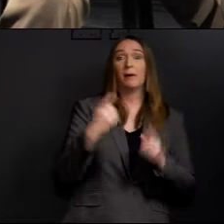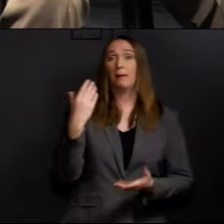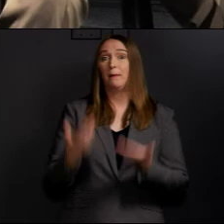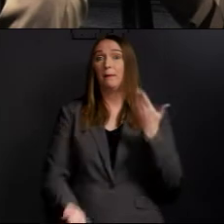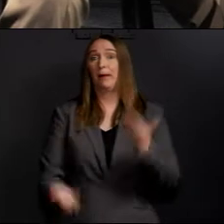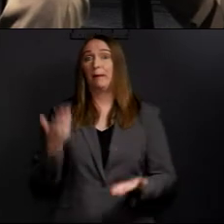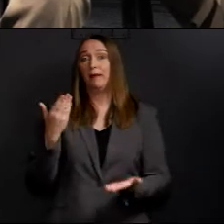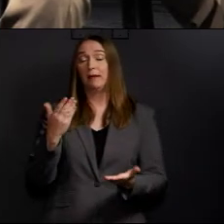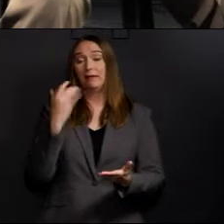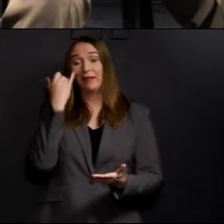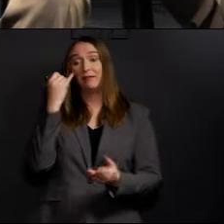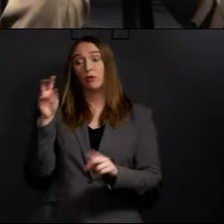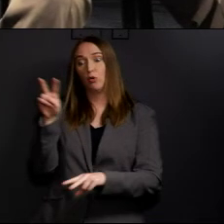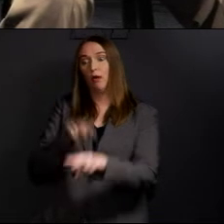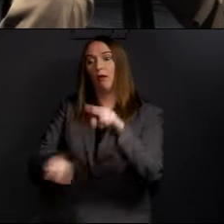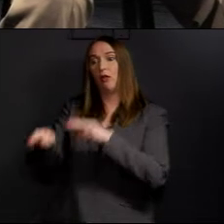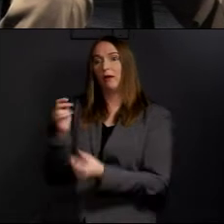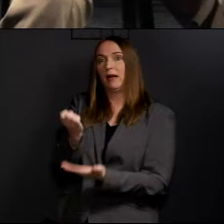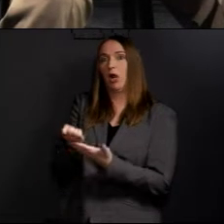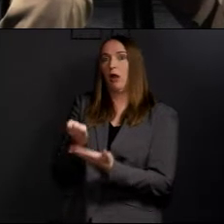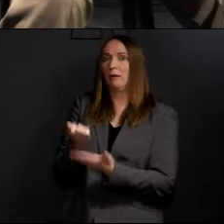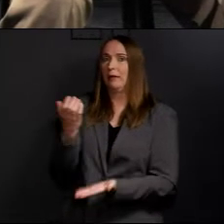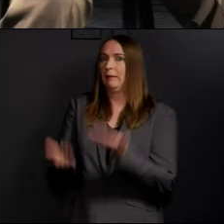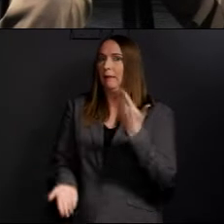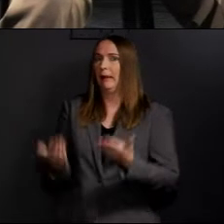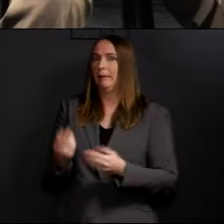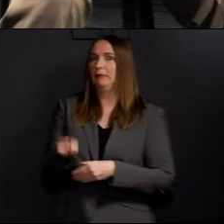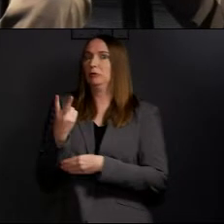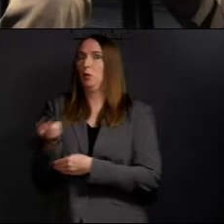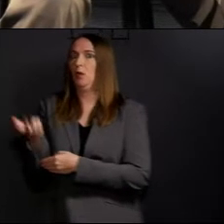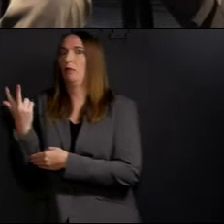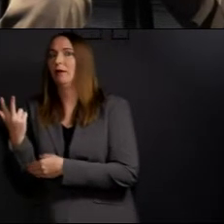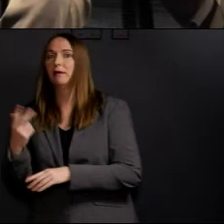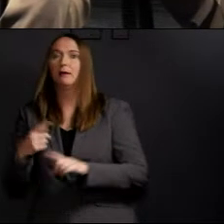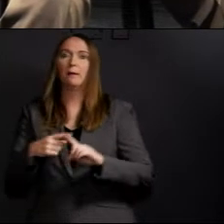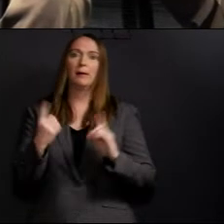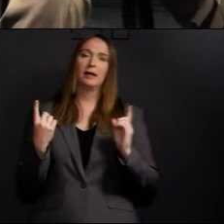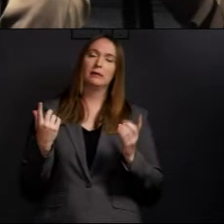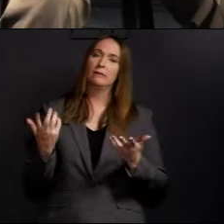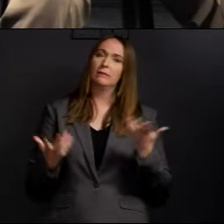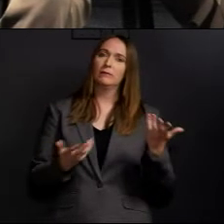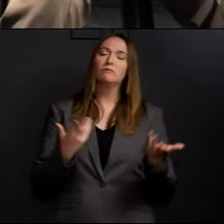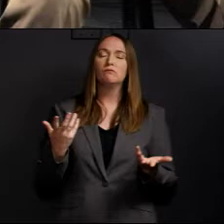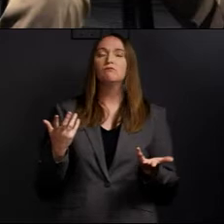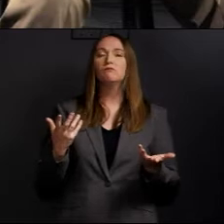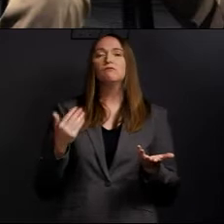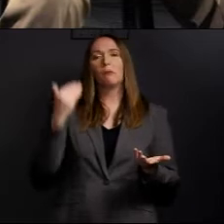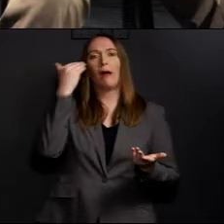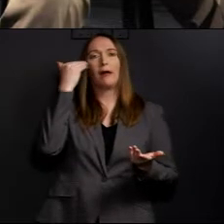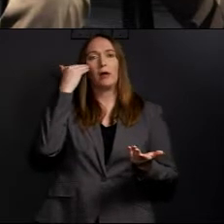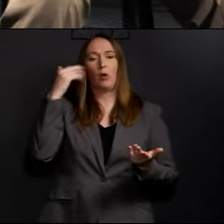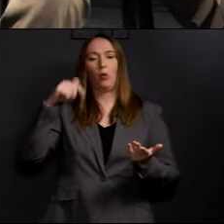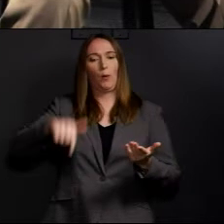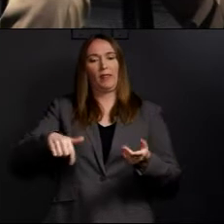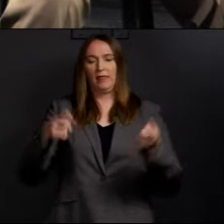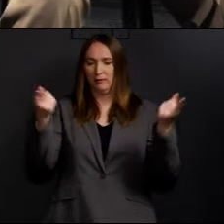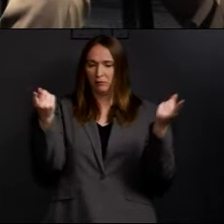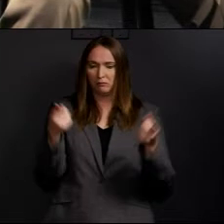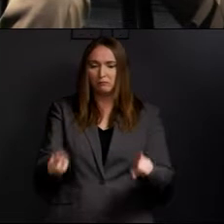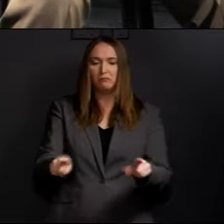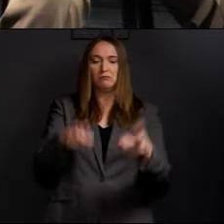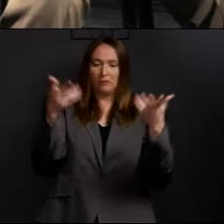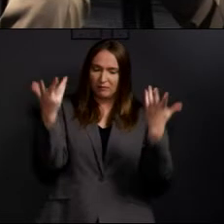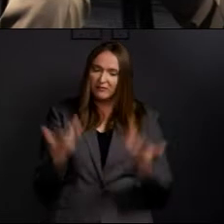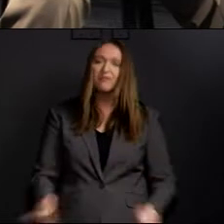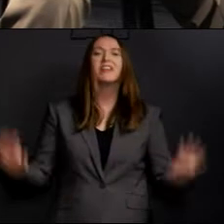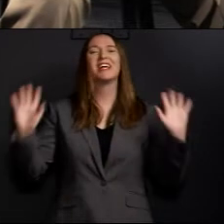economy-wise. But rest assured, we'll all work together to come out as proud Americans and proud Fort Worthians.